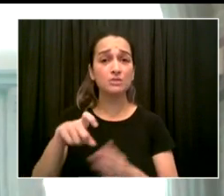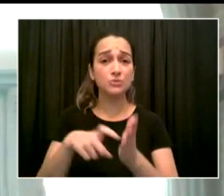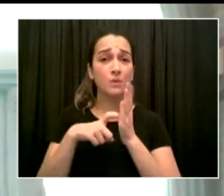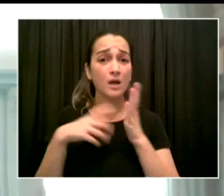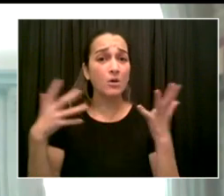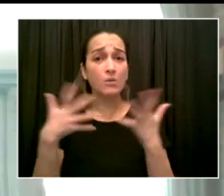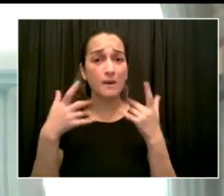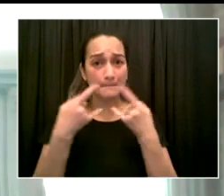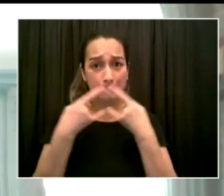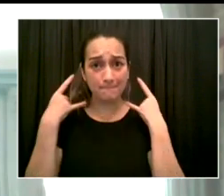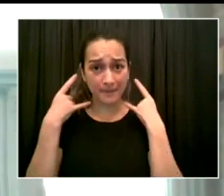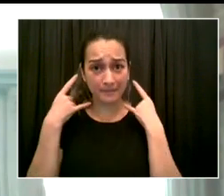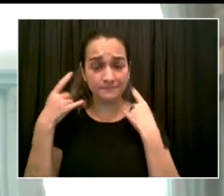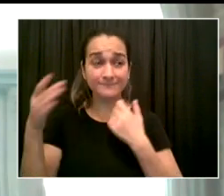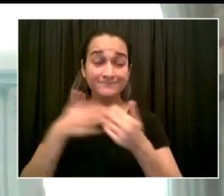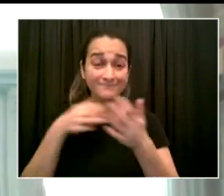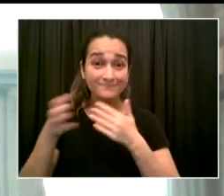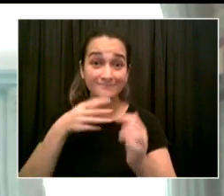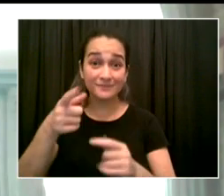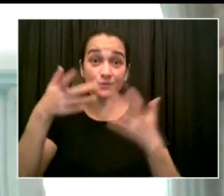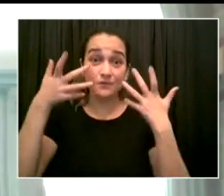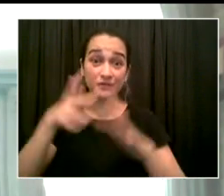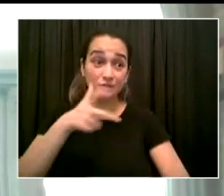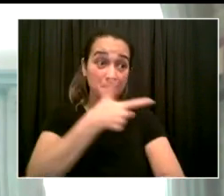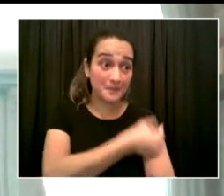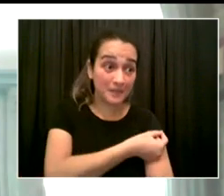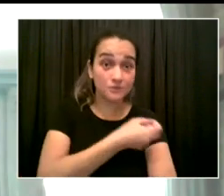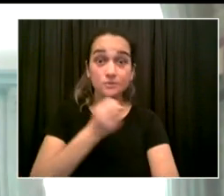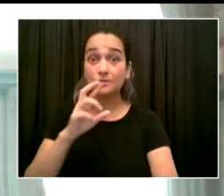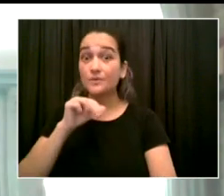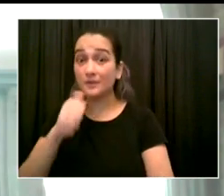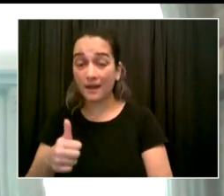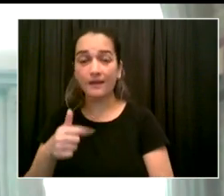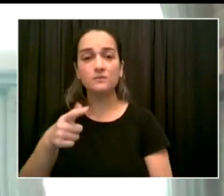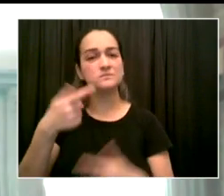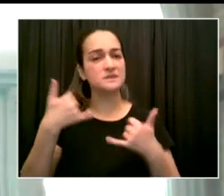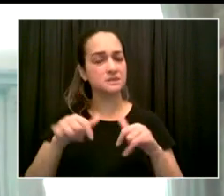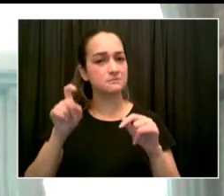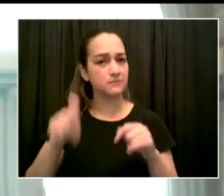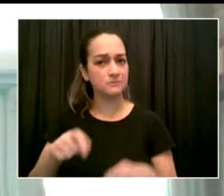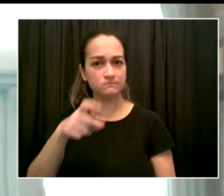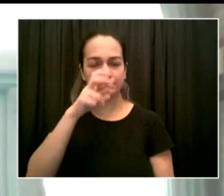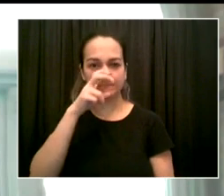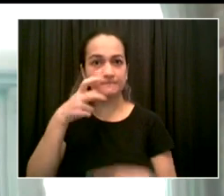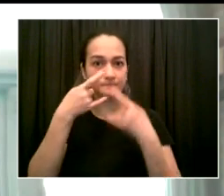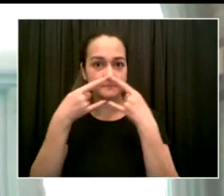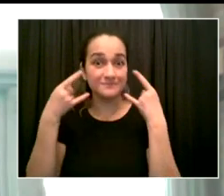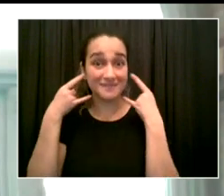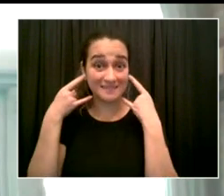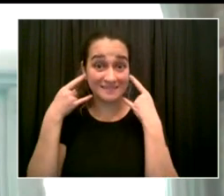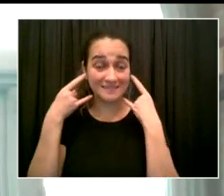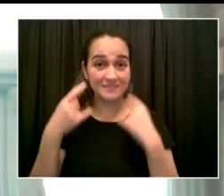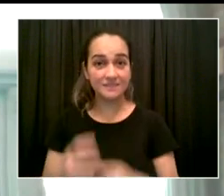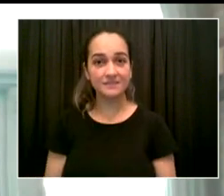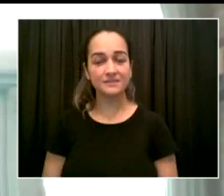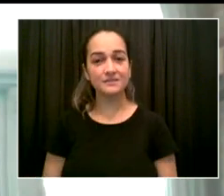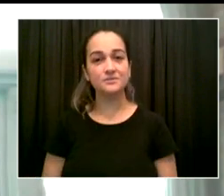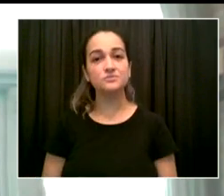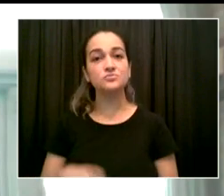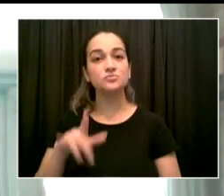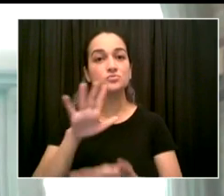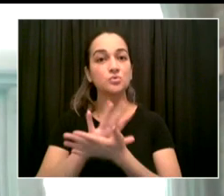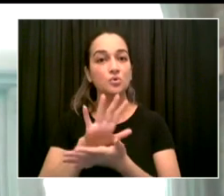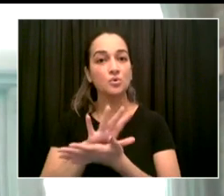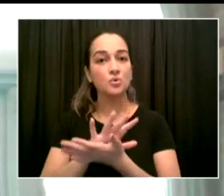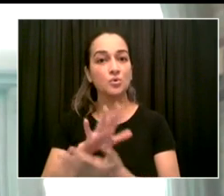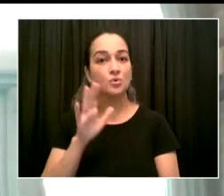safe. Following CDC and state guidance, schools will provide three feet of physical distancing where possible. This can